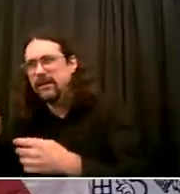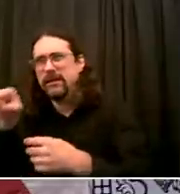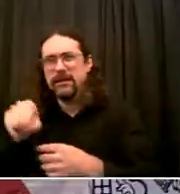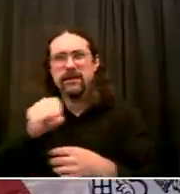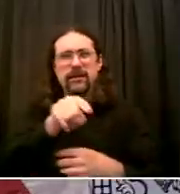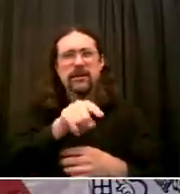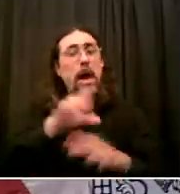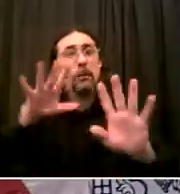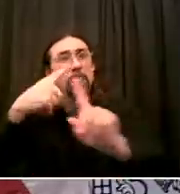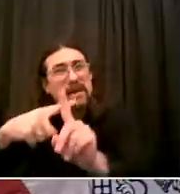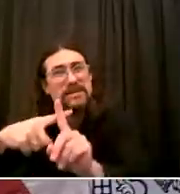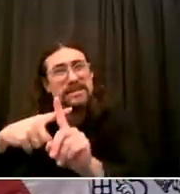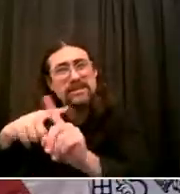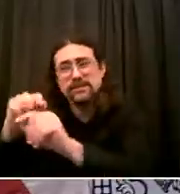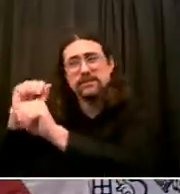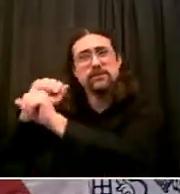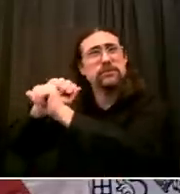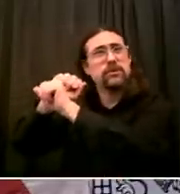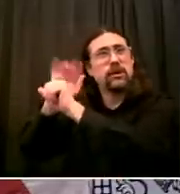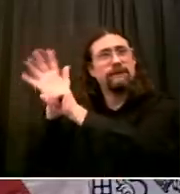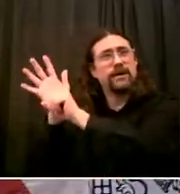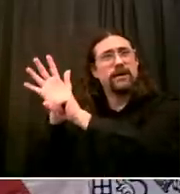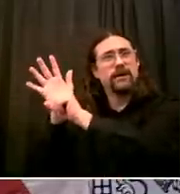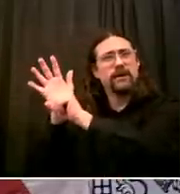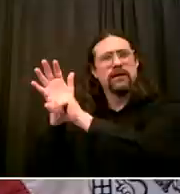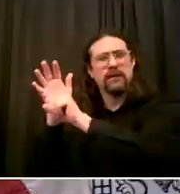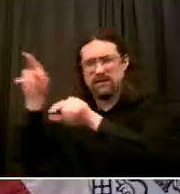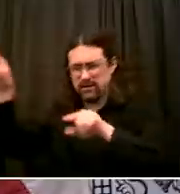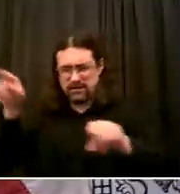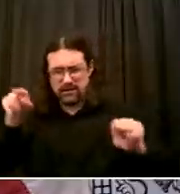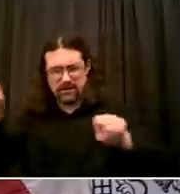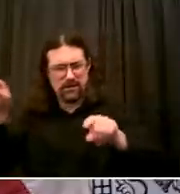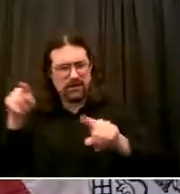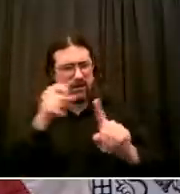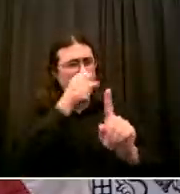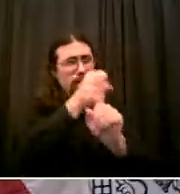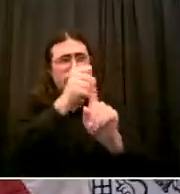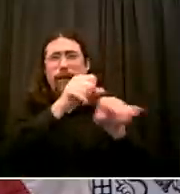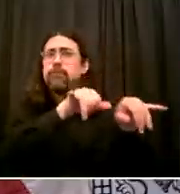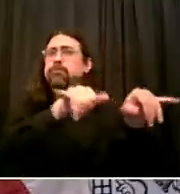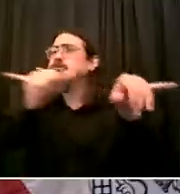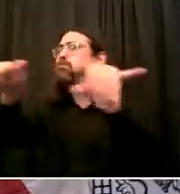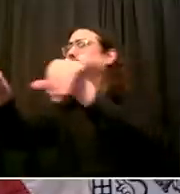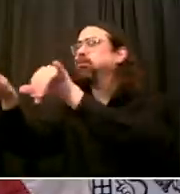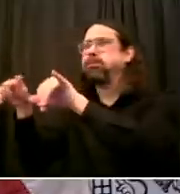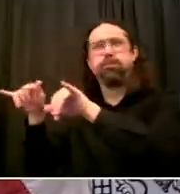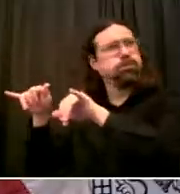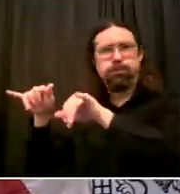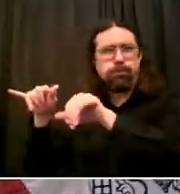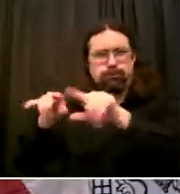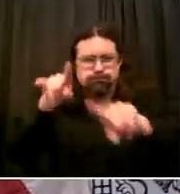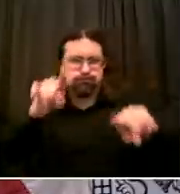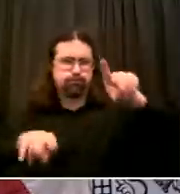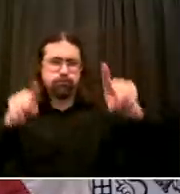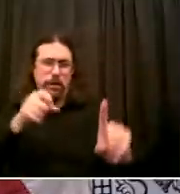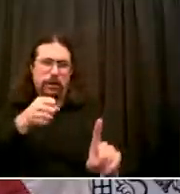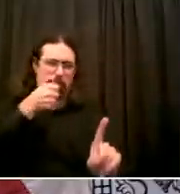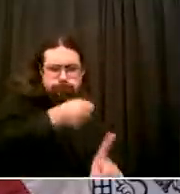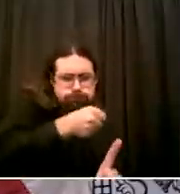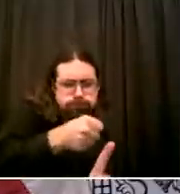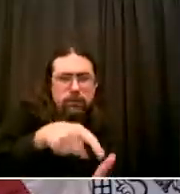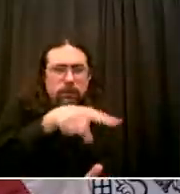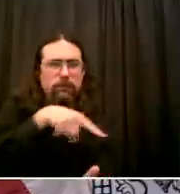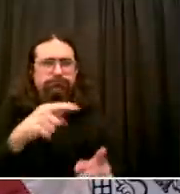By the pain caused by this disease We will never forget How discriminatory this disease